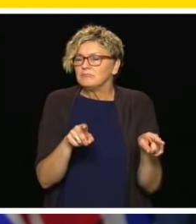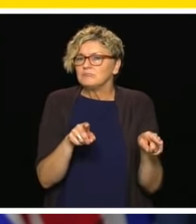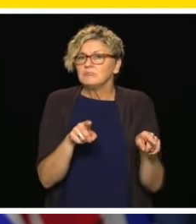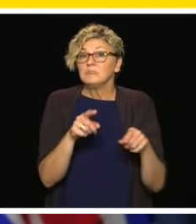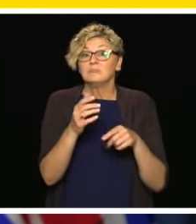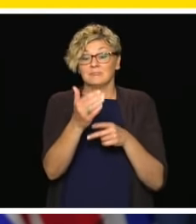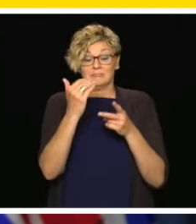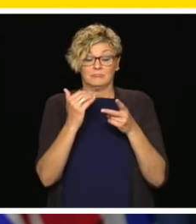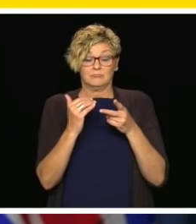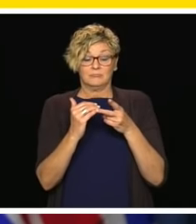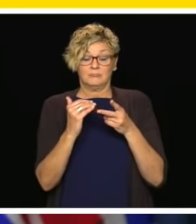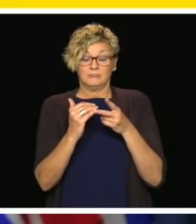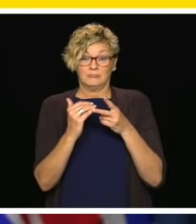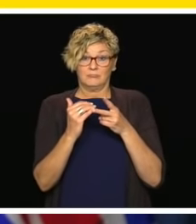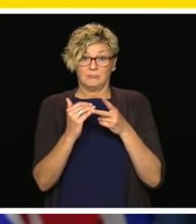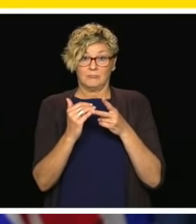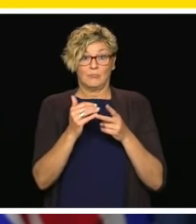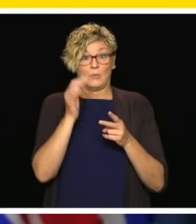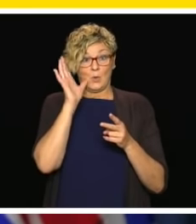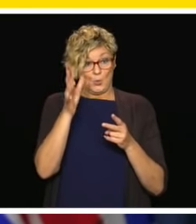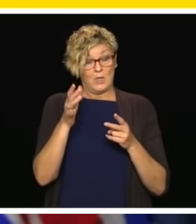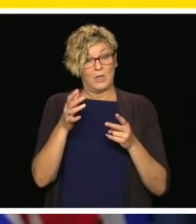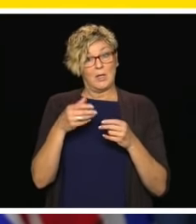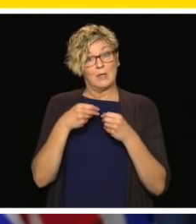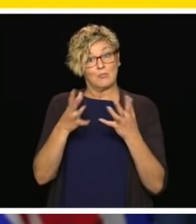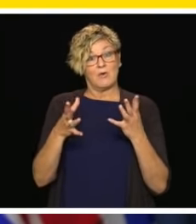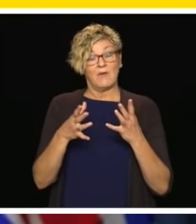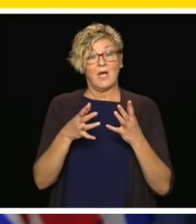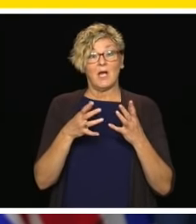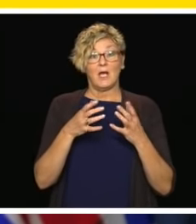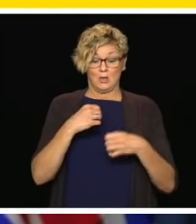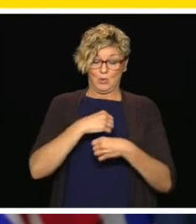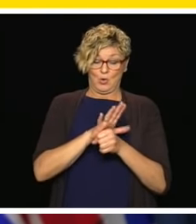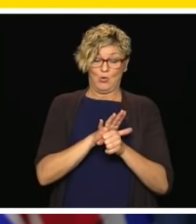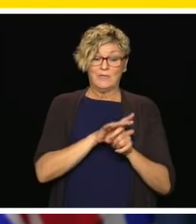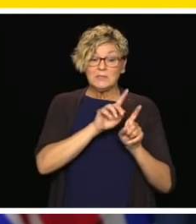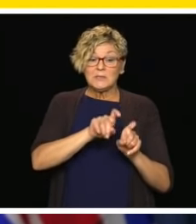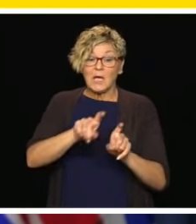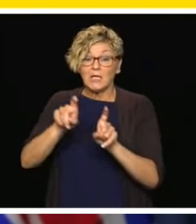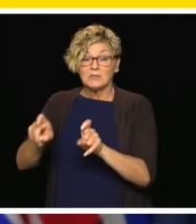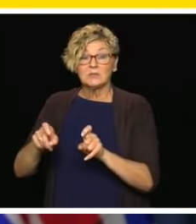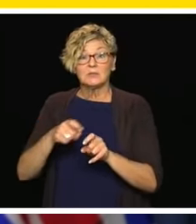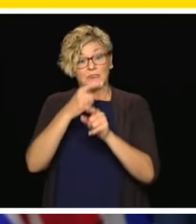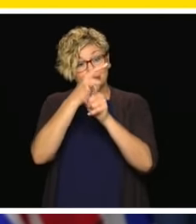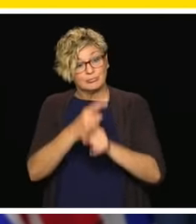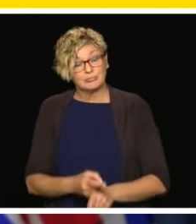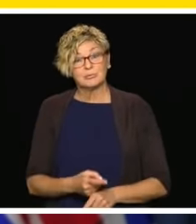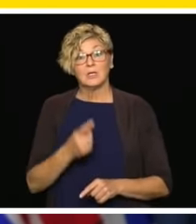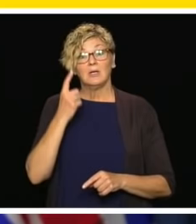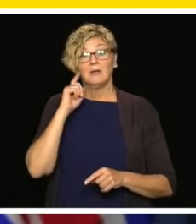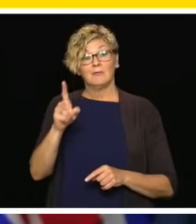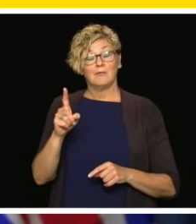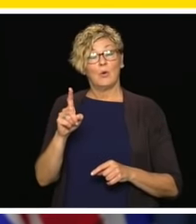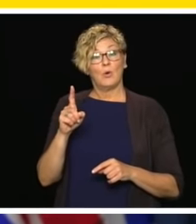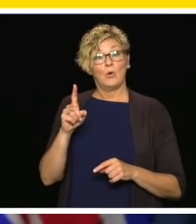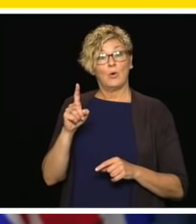laid off that they will be filling in? And also will ECEs and teachers be tested regularly like front-line workers are?